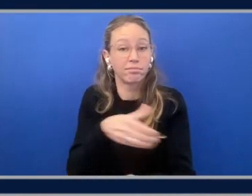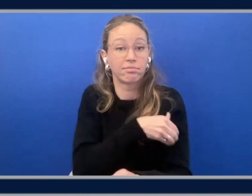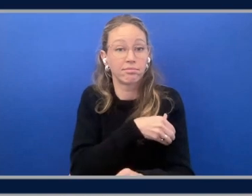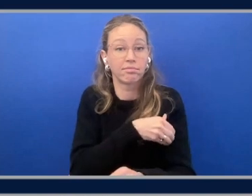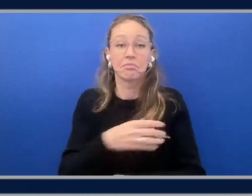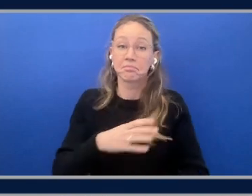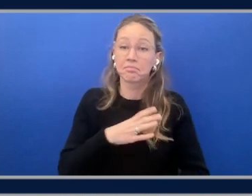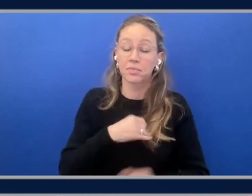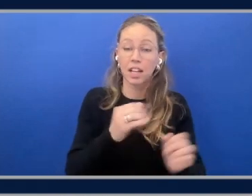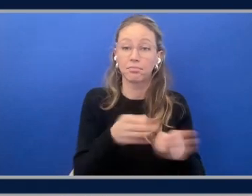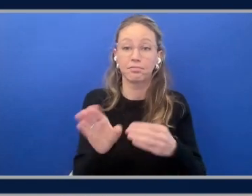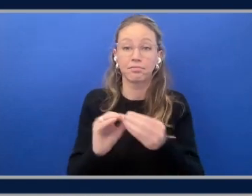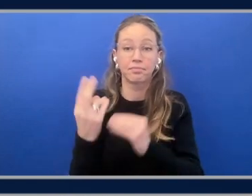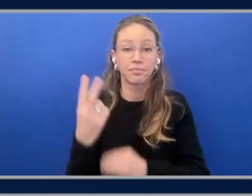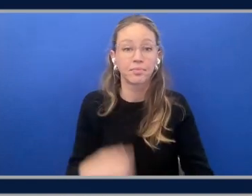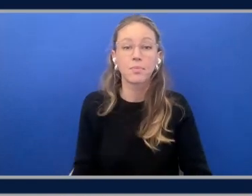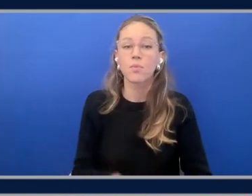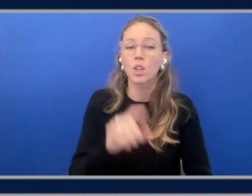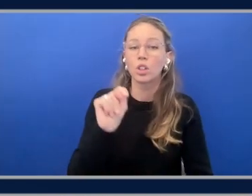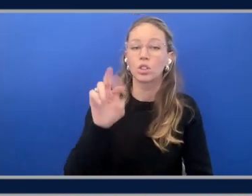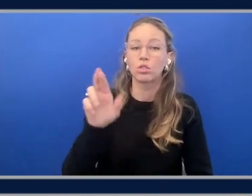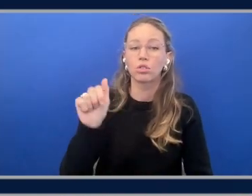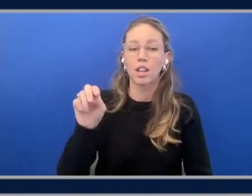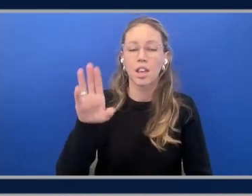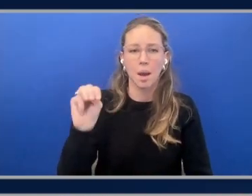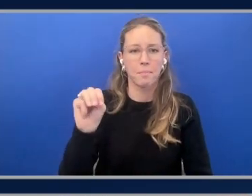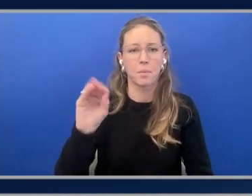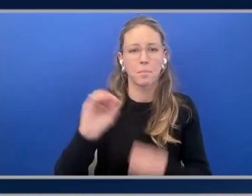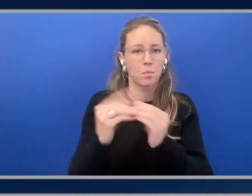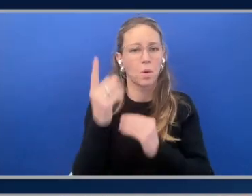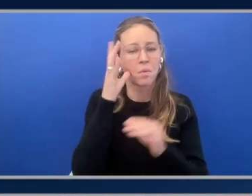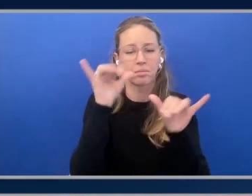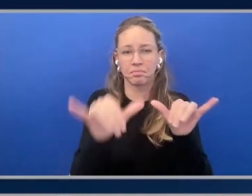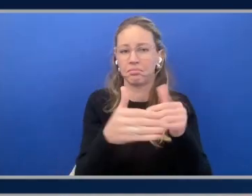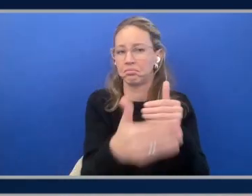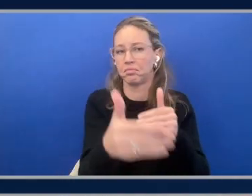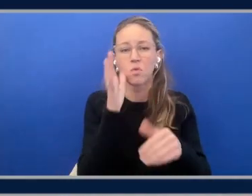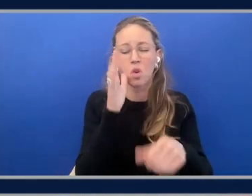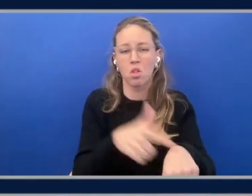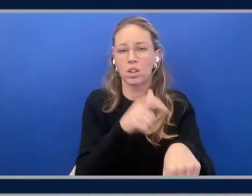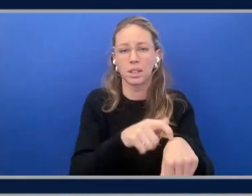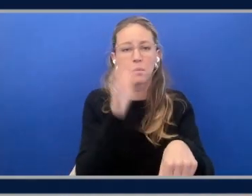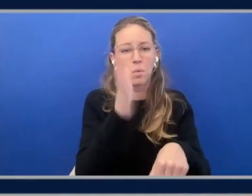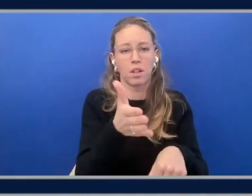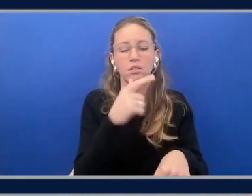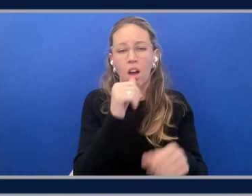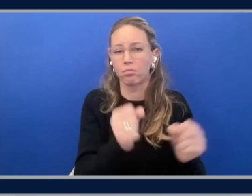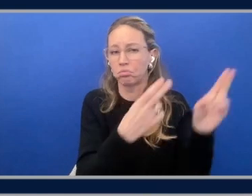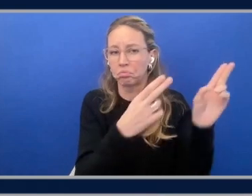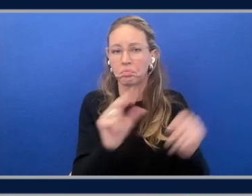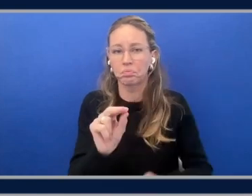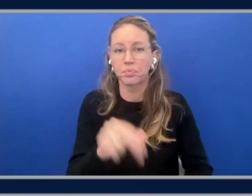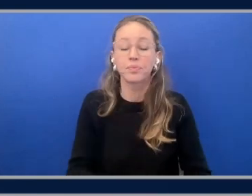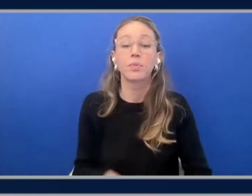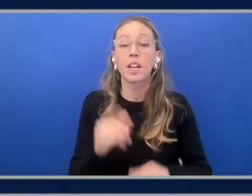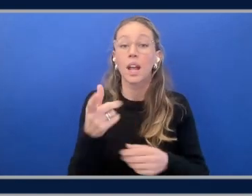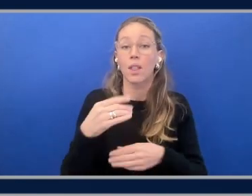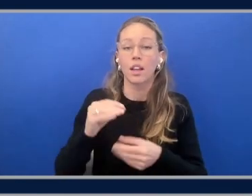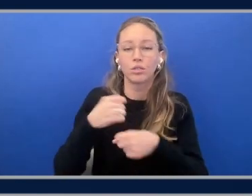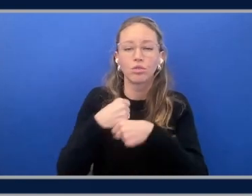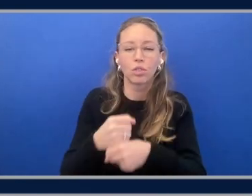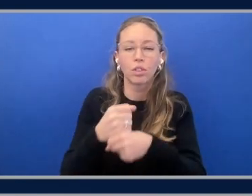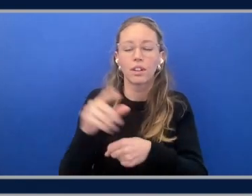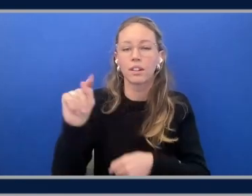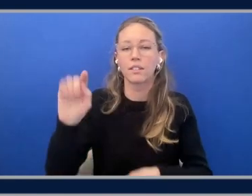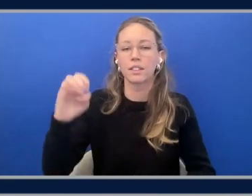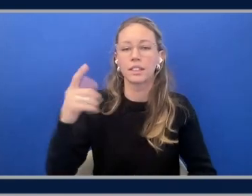Yeah, and Tranium 1 will still be around for a long time to come. Yeah, definitely. Okay, so we're looking at the generative text demo here. We've